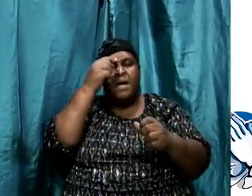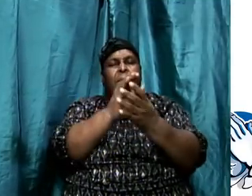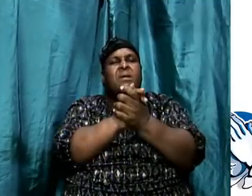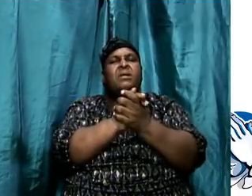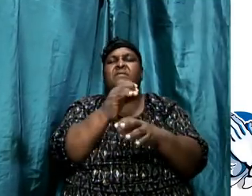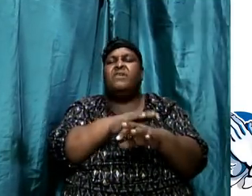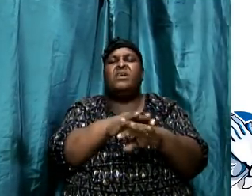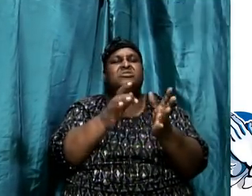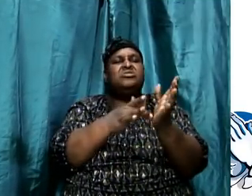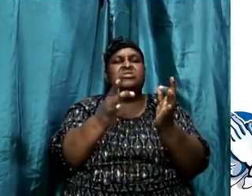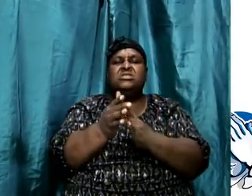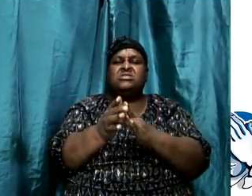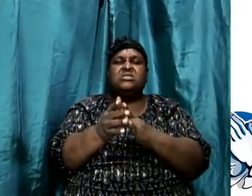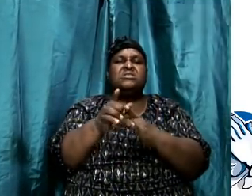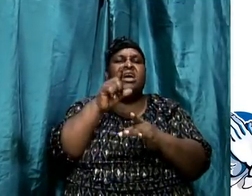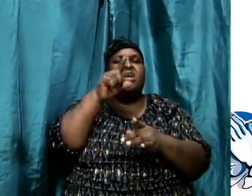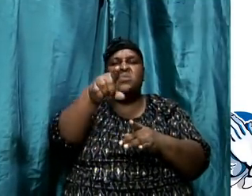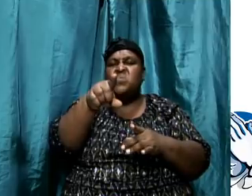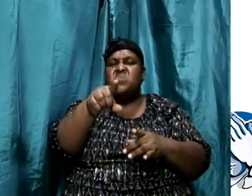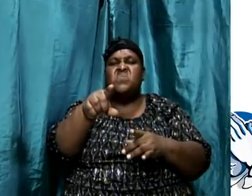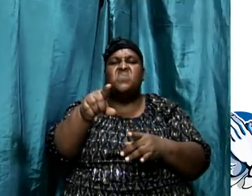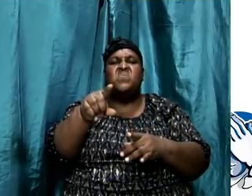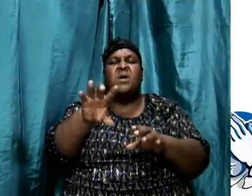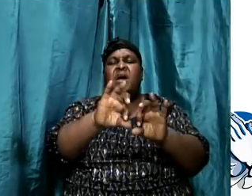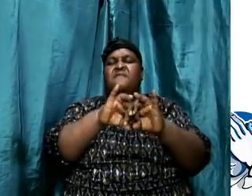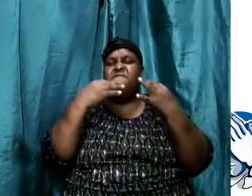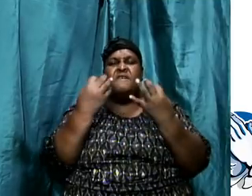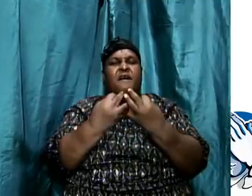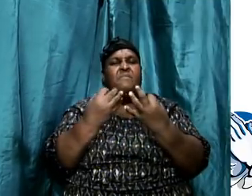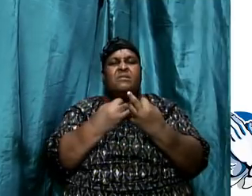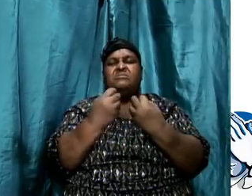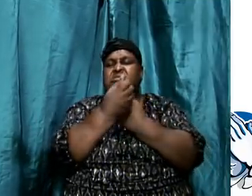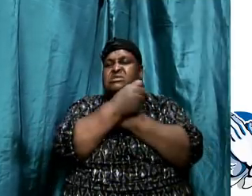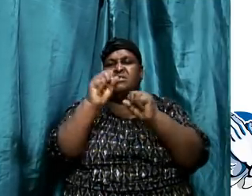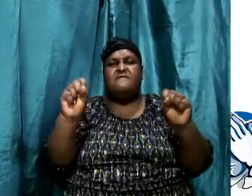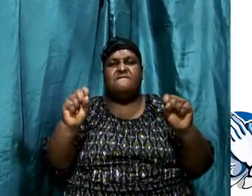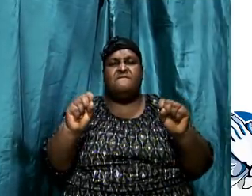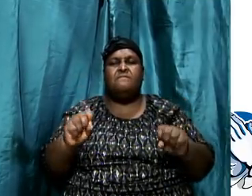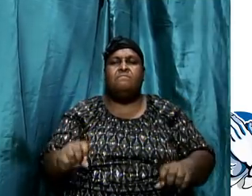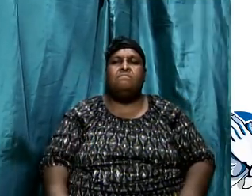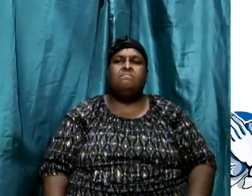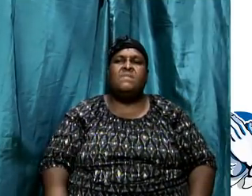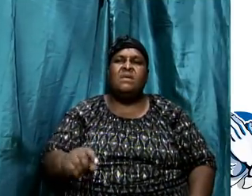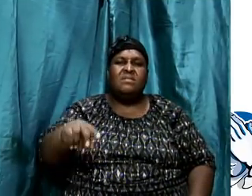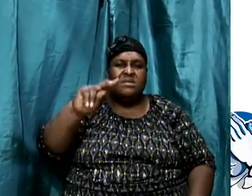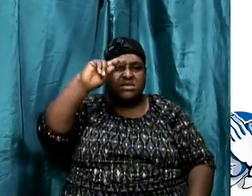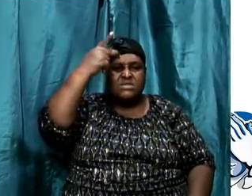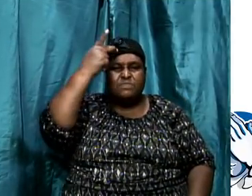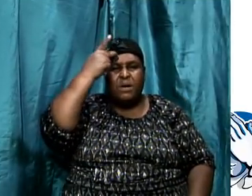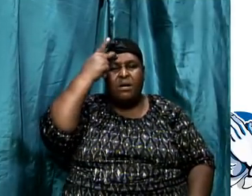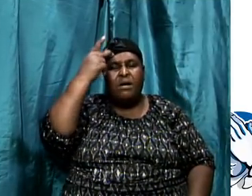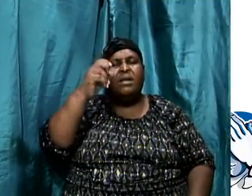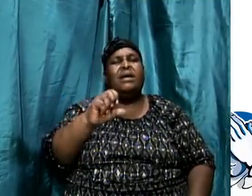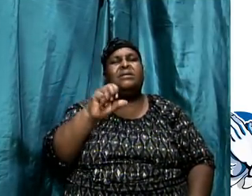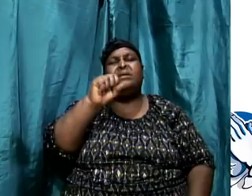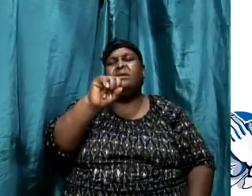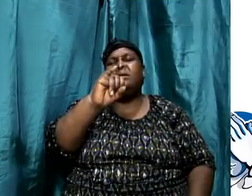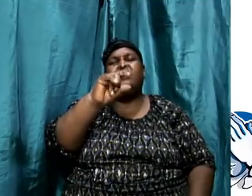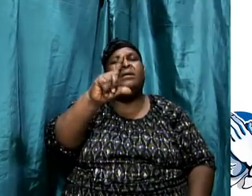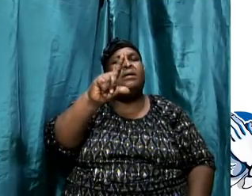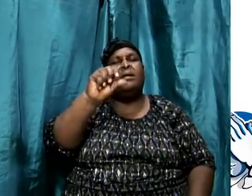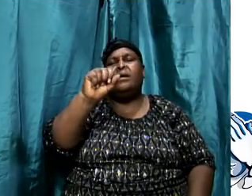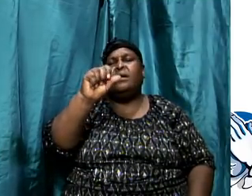the Lord Jesus Christ and you shall be saved, you and your household. Because this was Paul and Silas gave addressed to the Philippian jailer